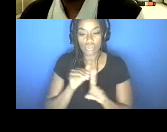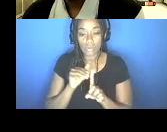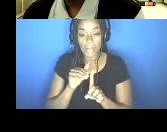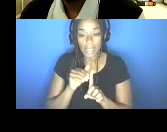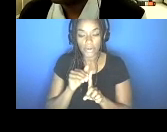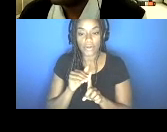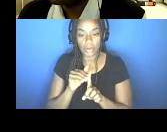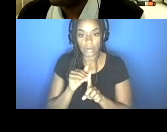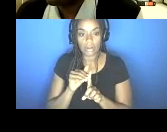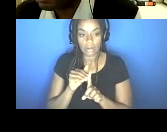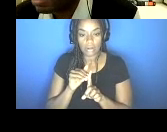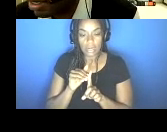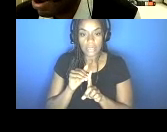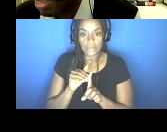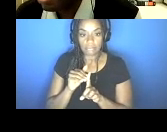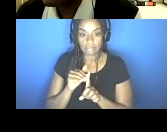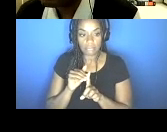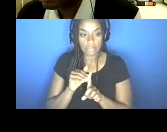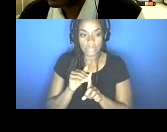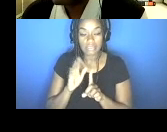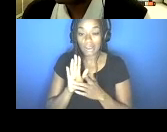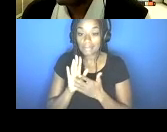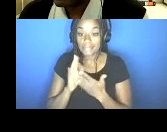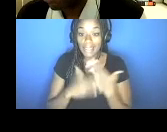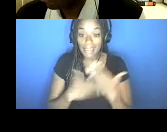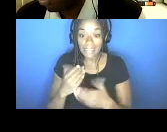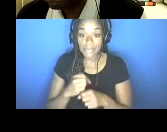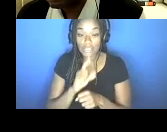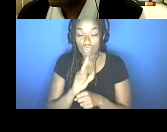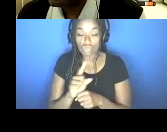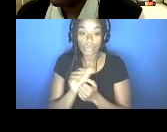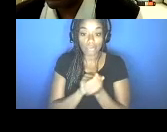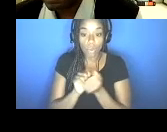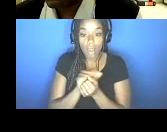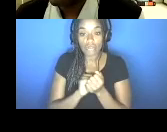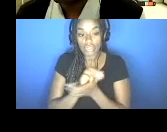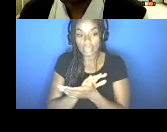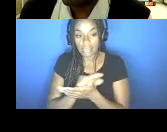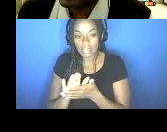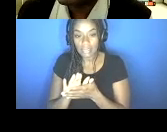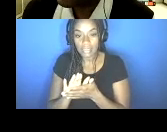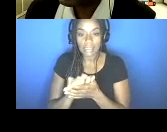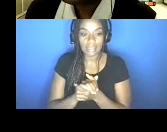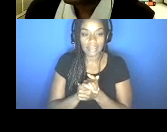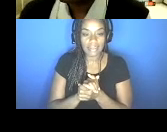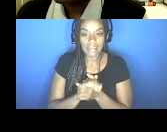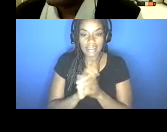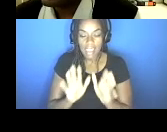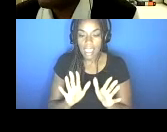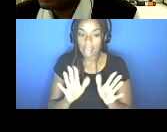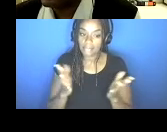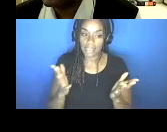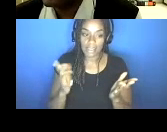refresher, into, you know, cleaning our hands, washing our hands. That's all part of it. Don't have to remind folks on the call, but I always say it.